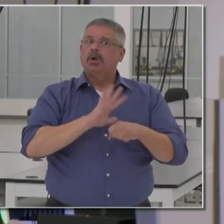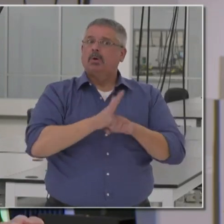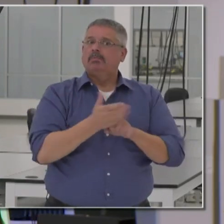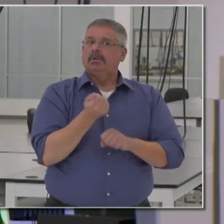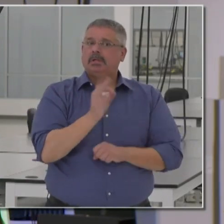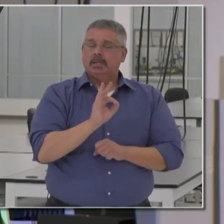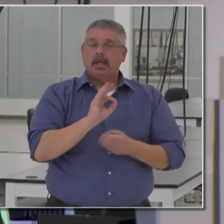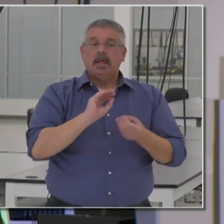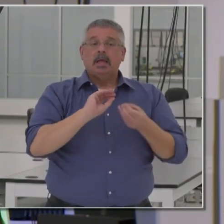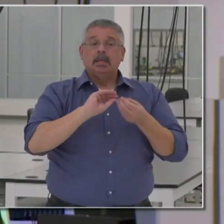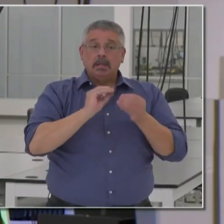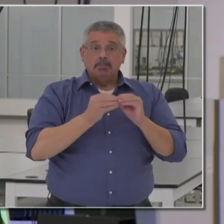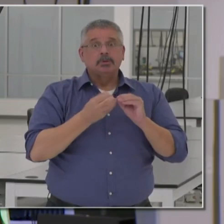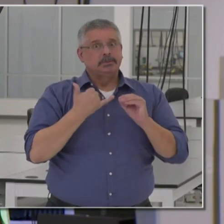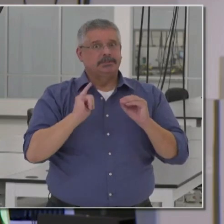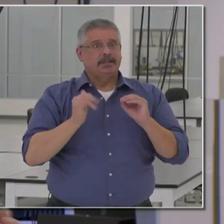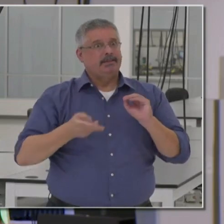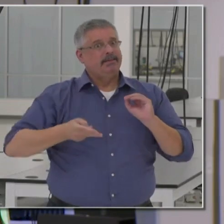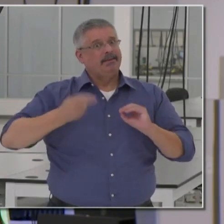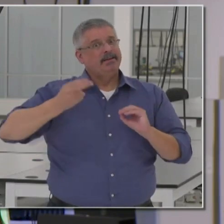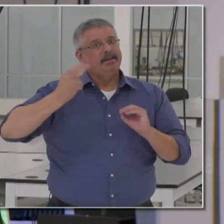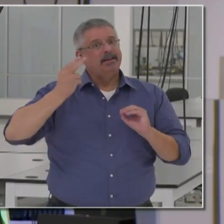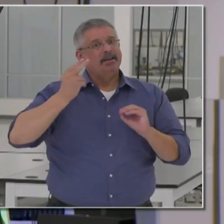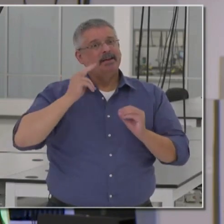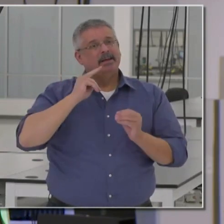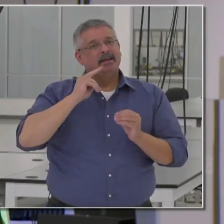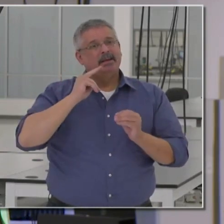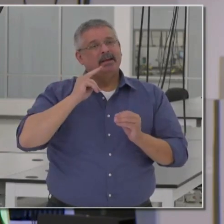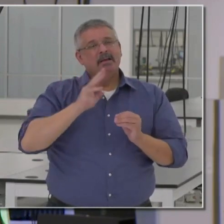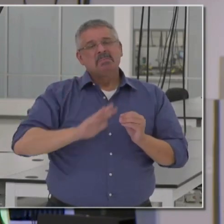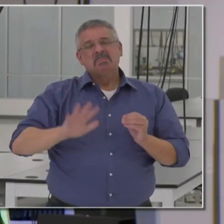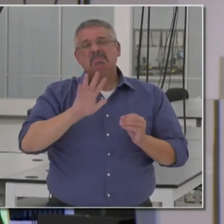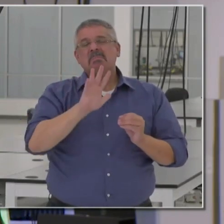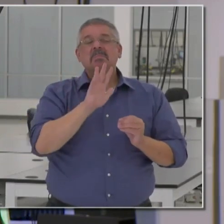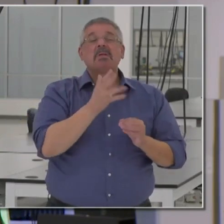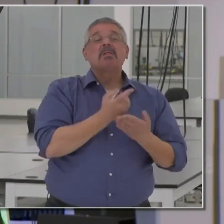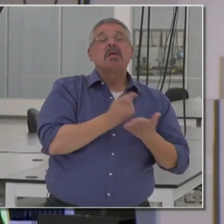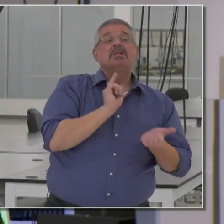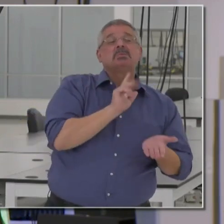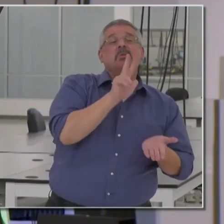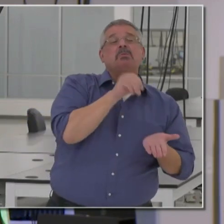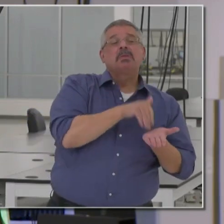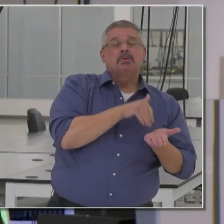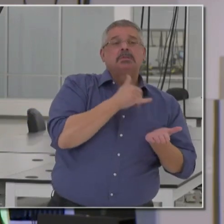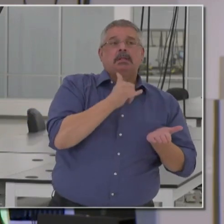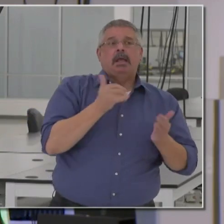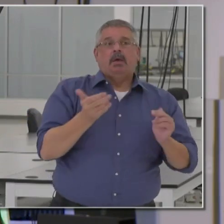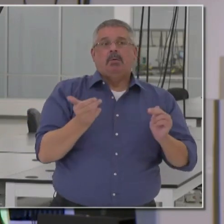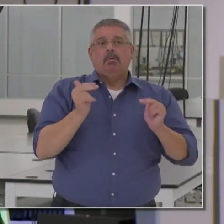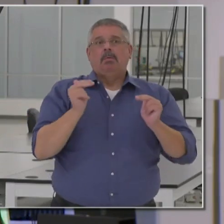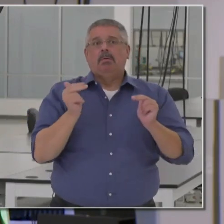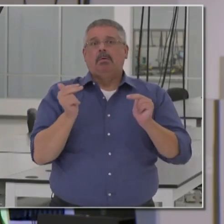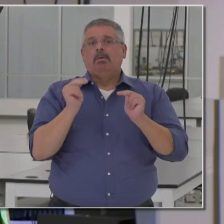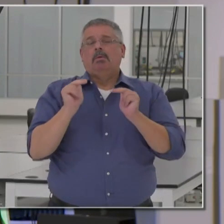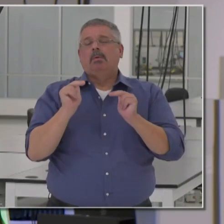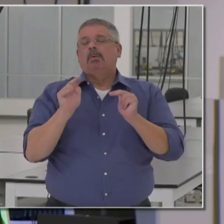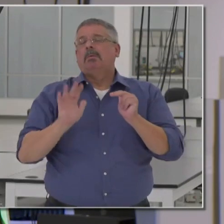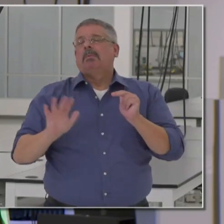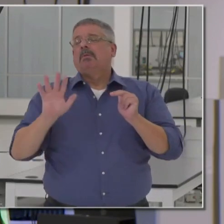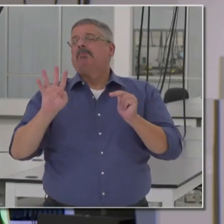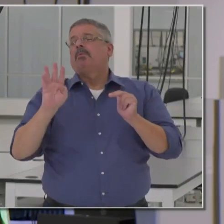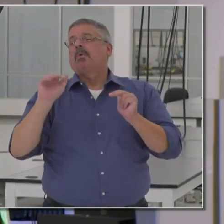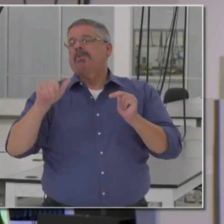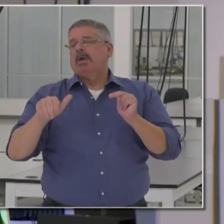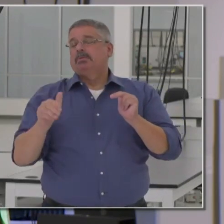That number is trending higher, was in the middle, 3,000s last week. We're now moving back up a little over 4